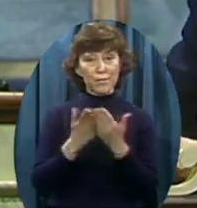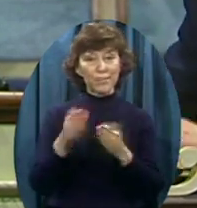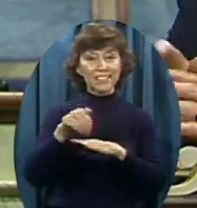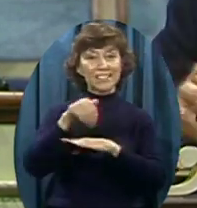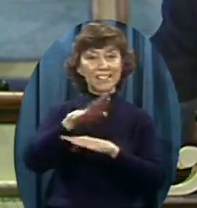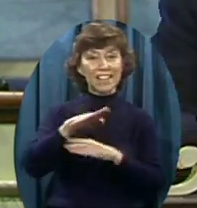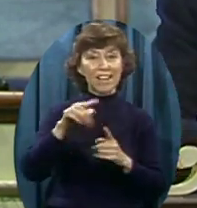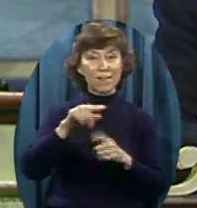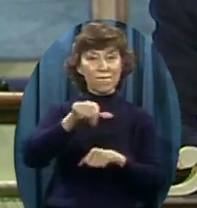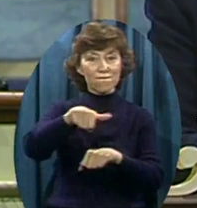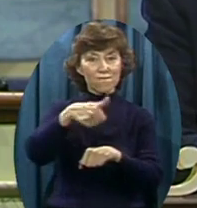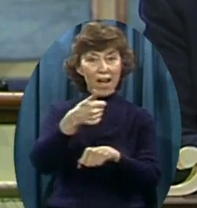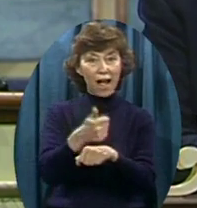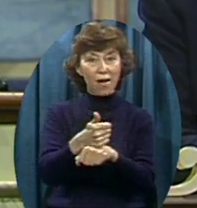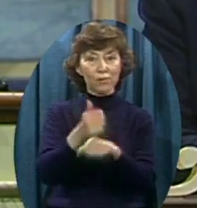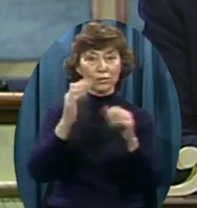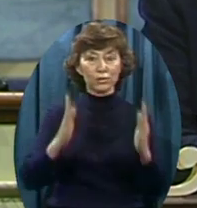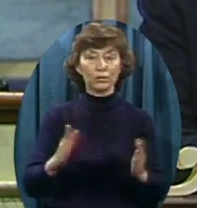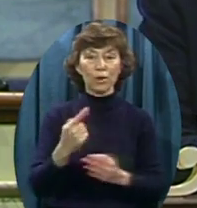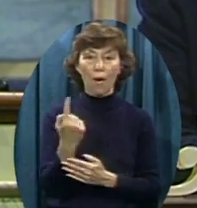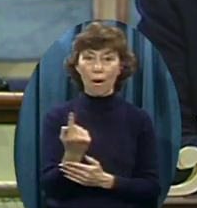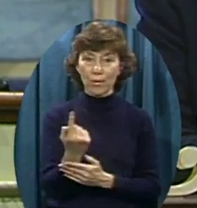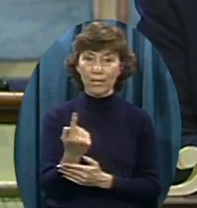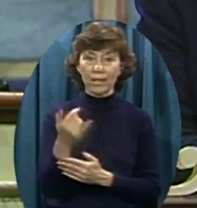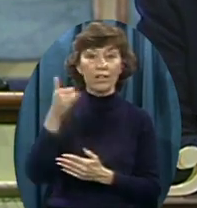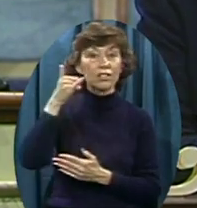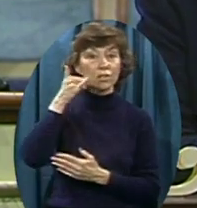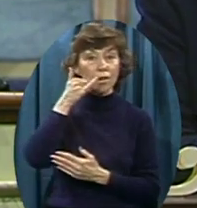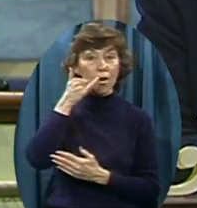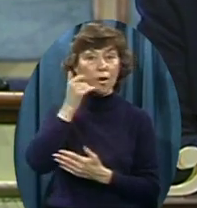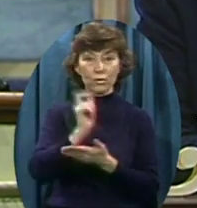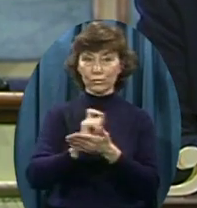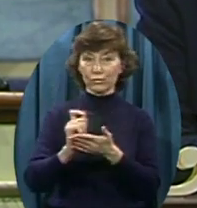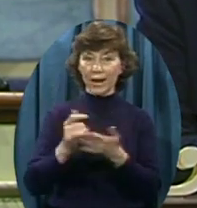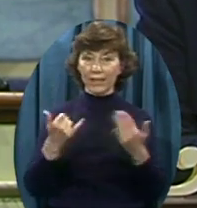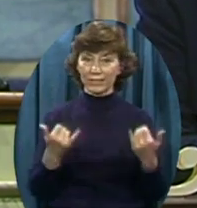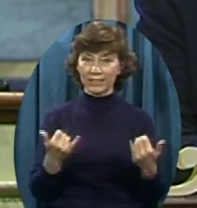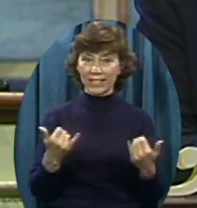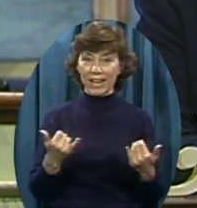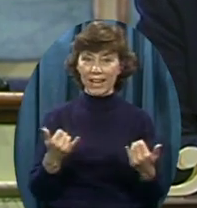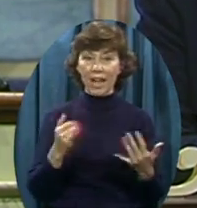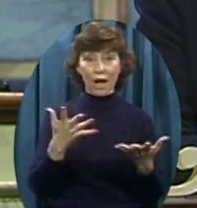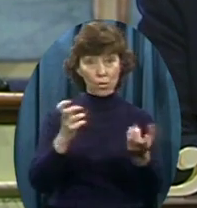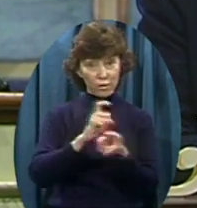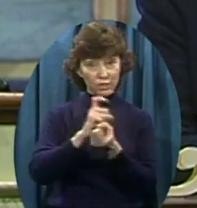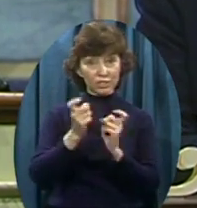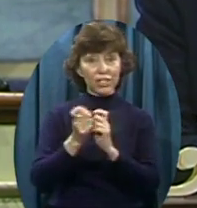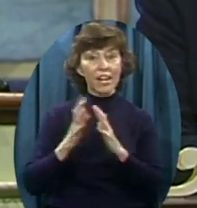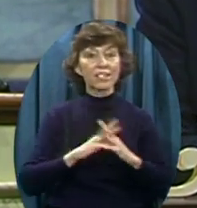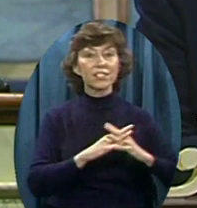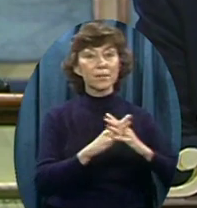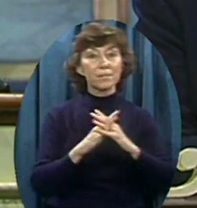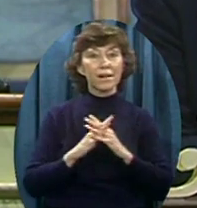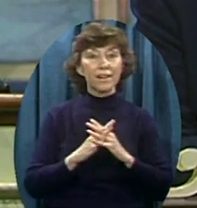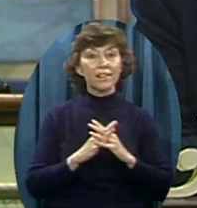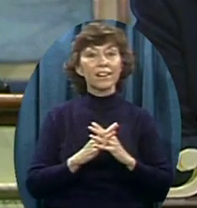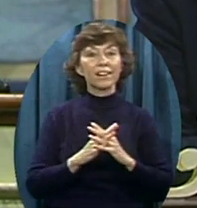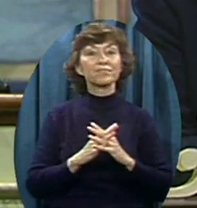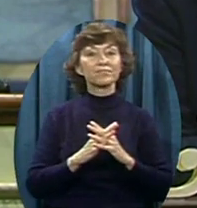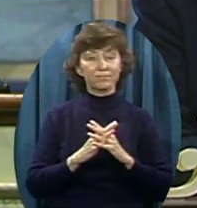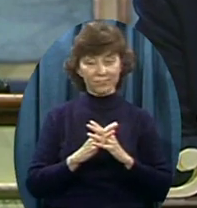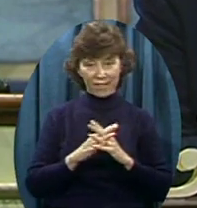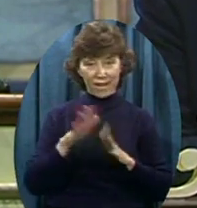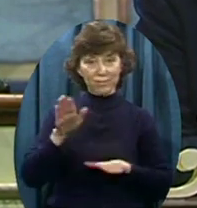Immediately Call me Or write me today I want to change America I'm taking a step of faith Right out of